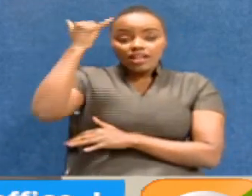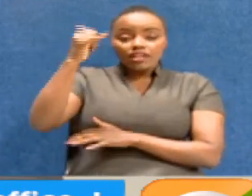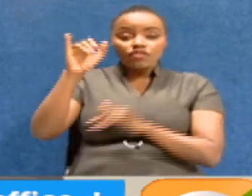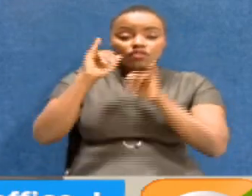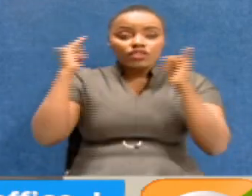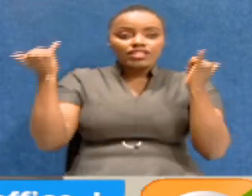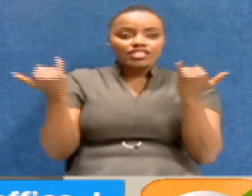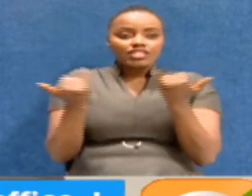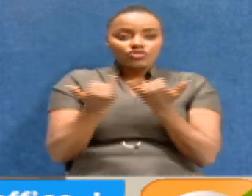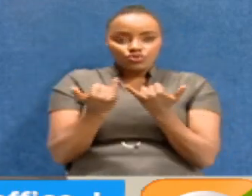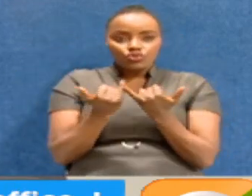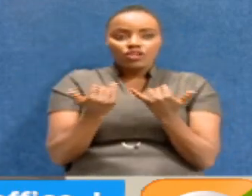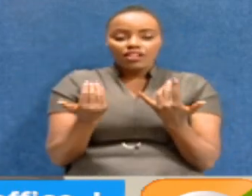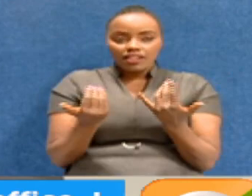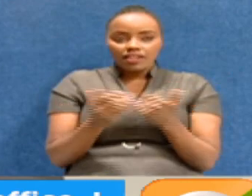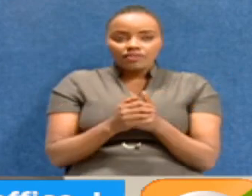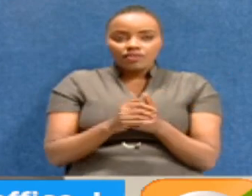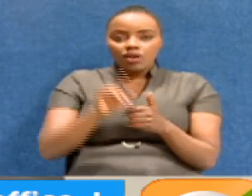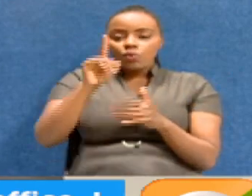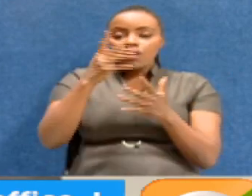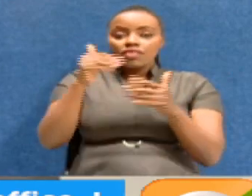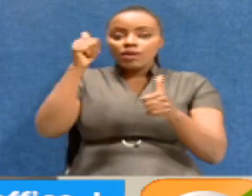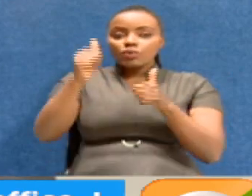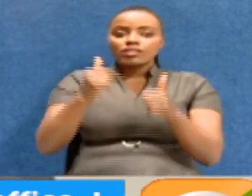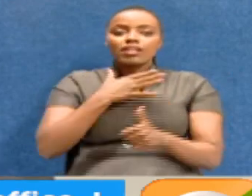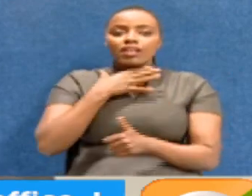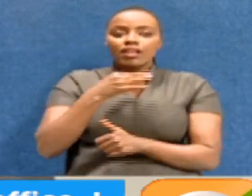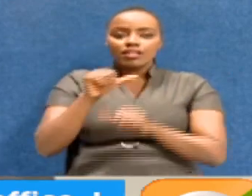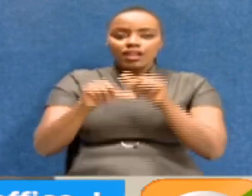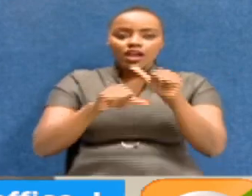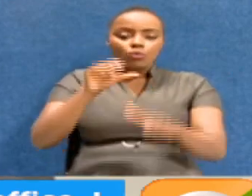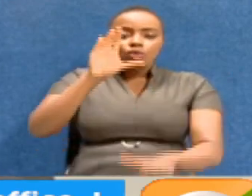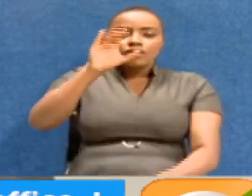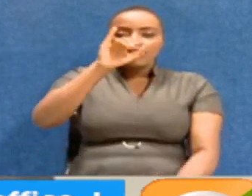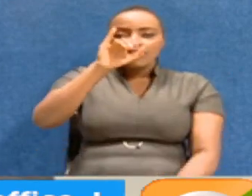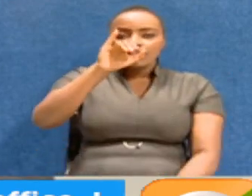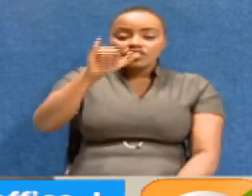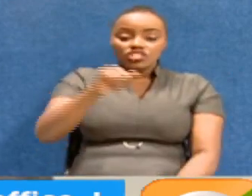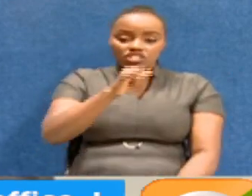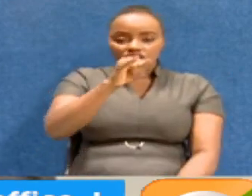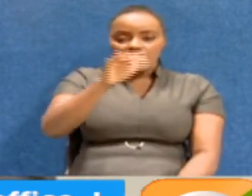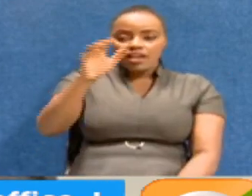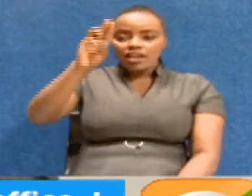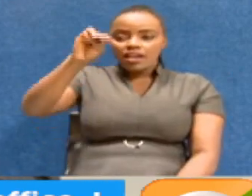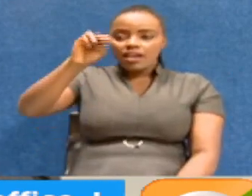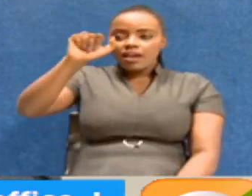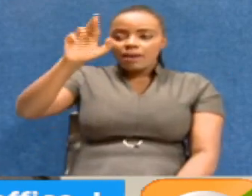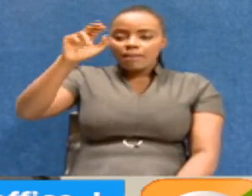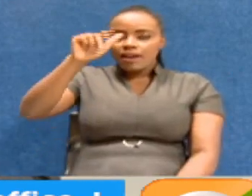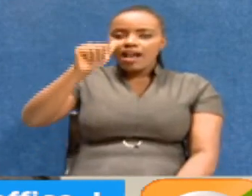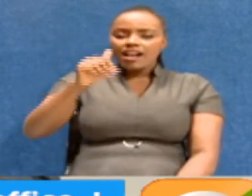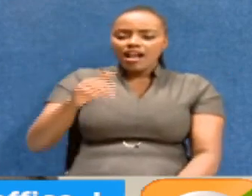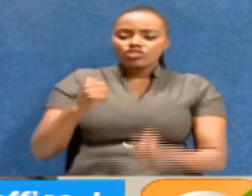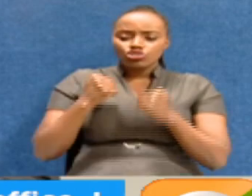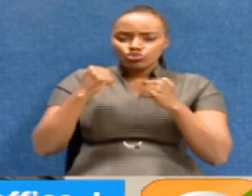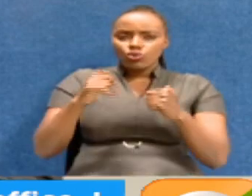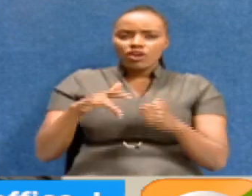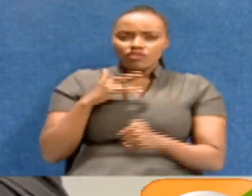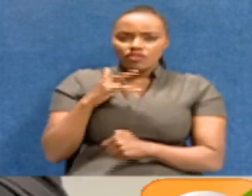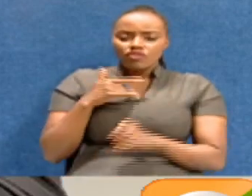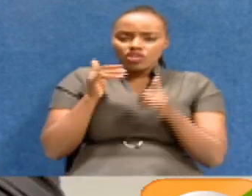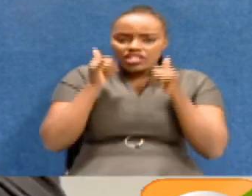institutional integrity. One thing I liked about Chief Justice David Maraga was a very strong sense of